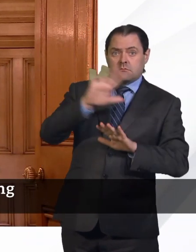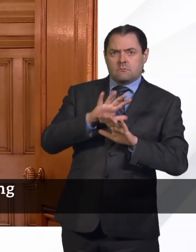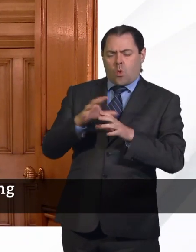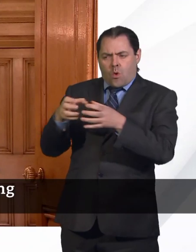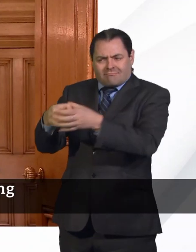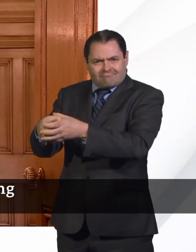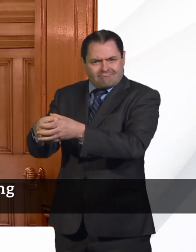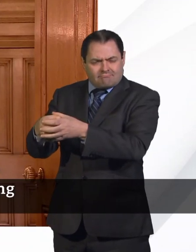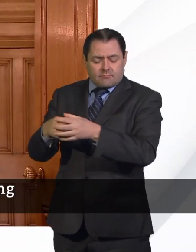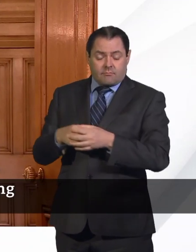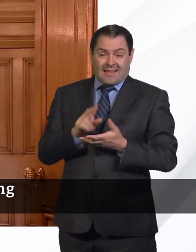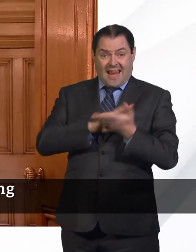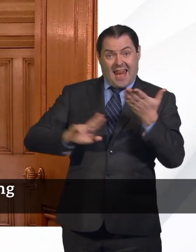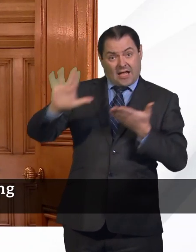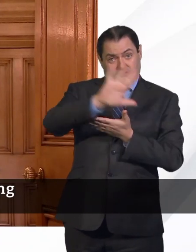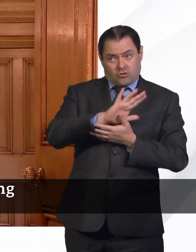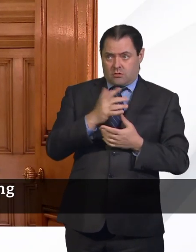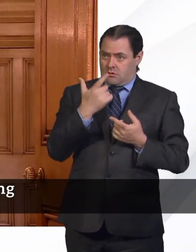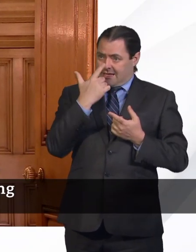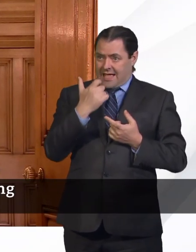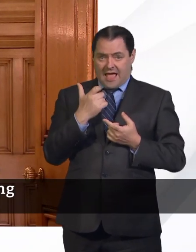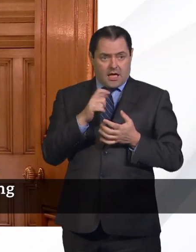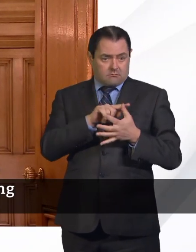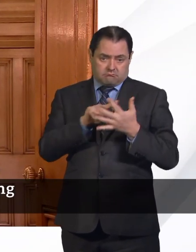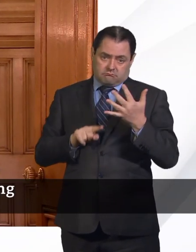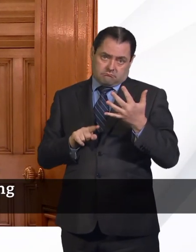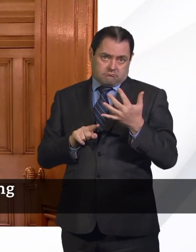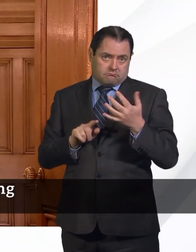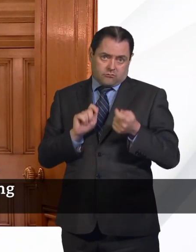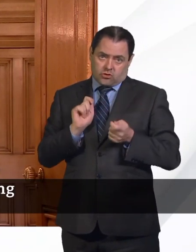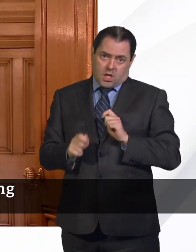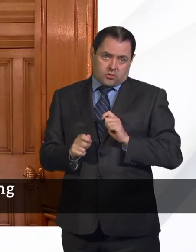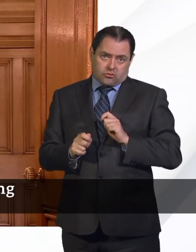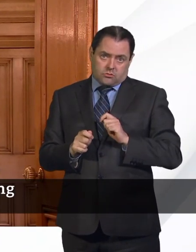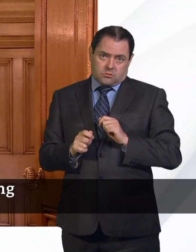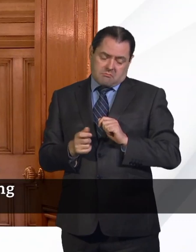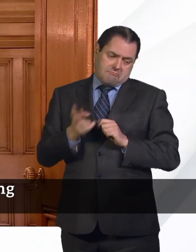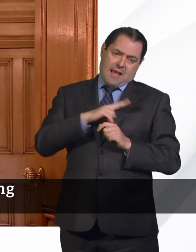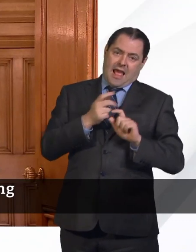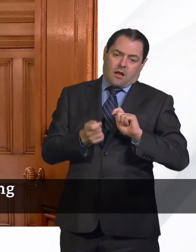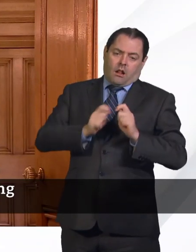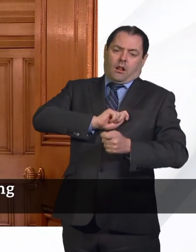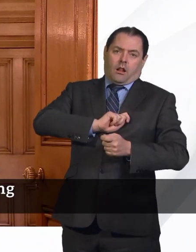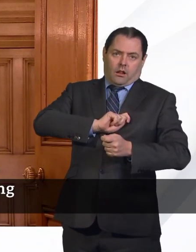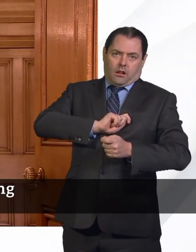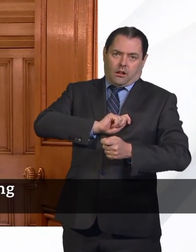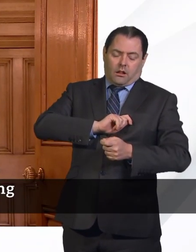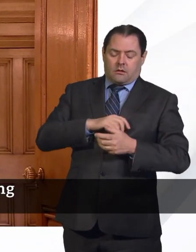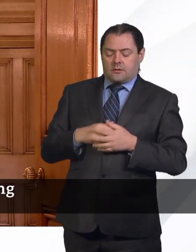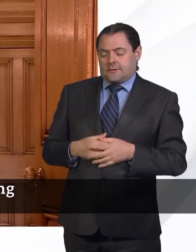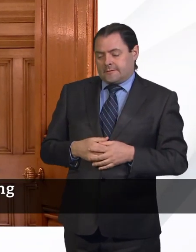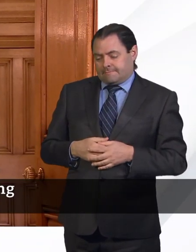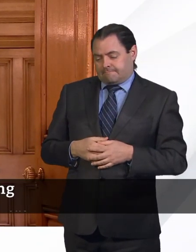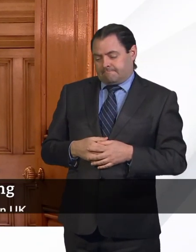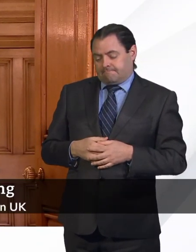national level, we can look right across the board. And, of course, we've been clear from the